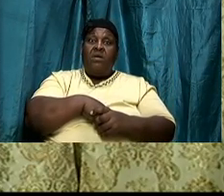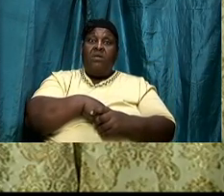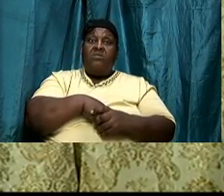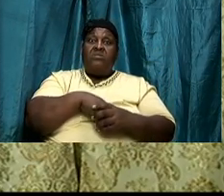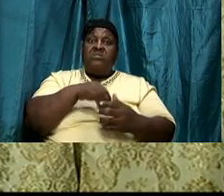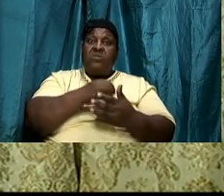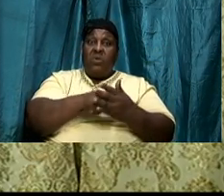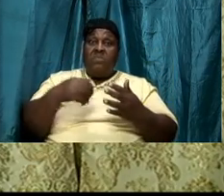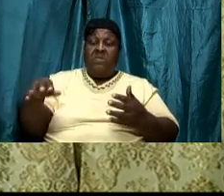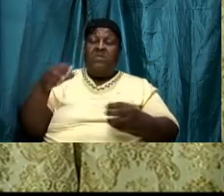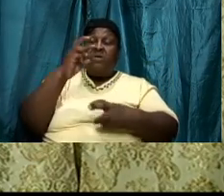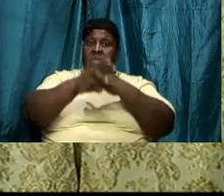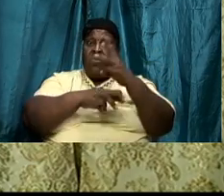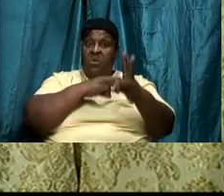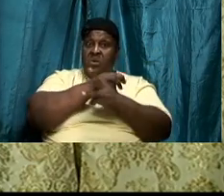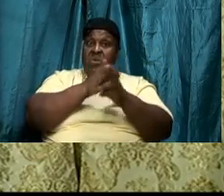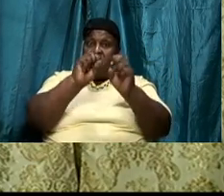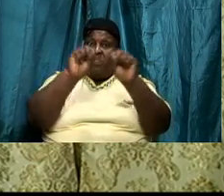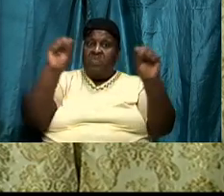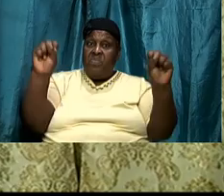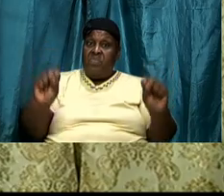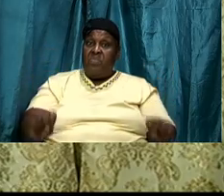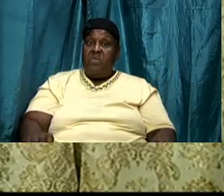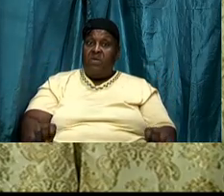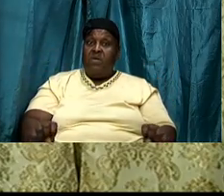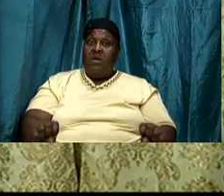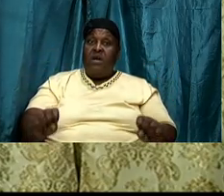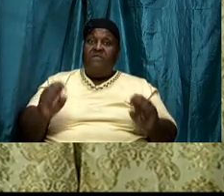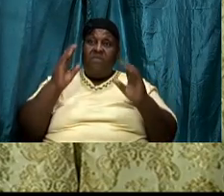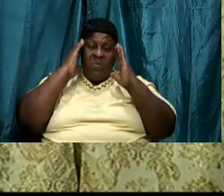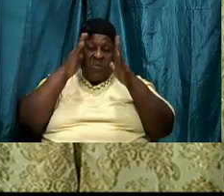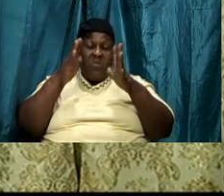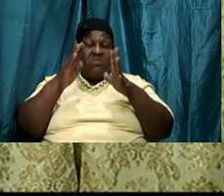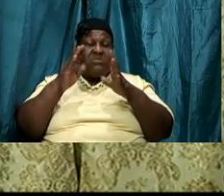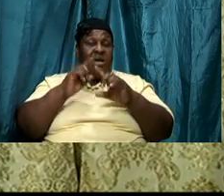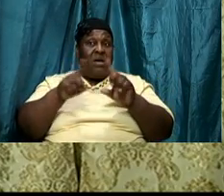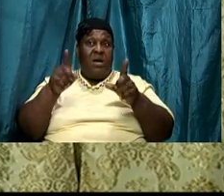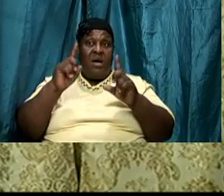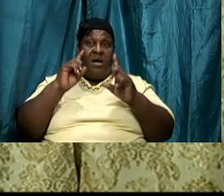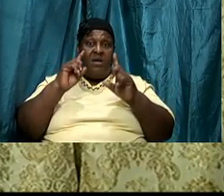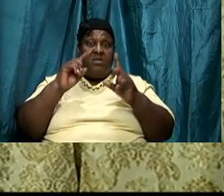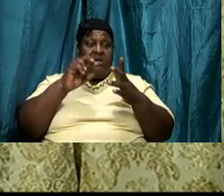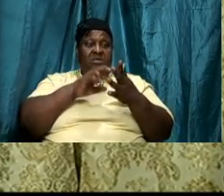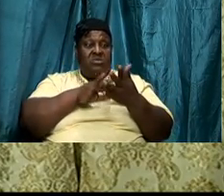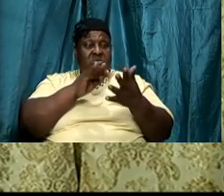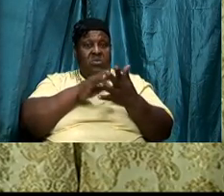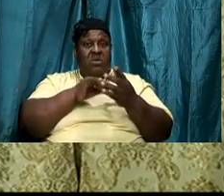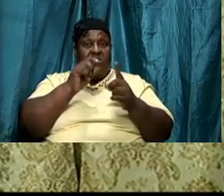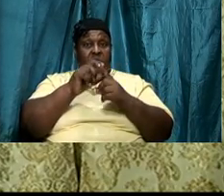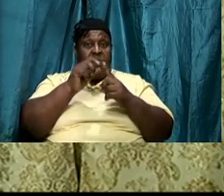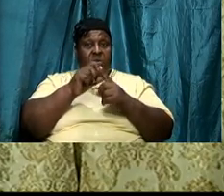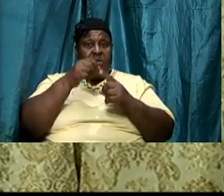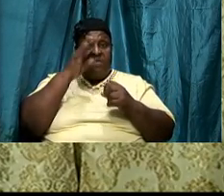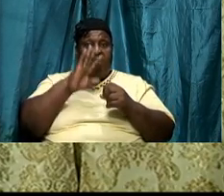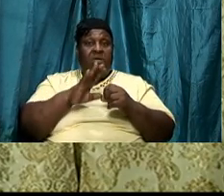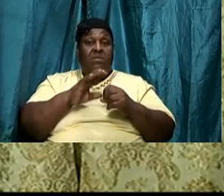and you can't focus on the word and you can't get into God in the way that you should be let go